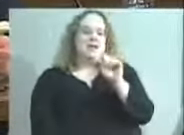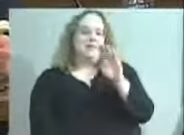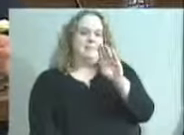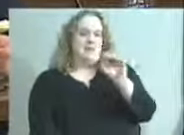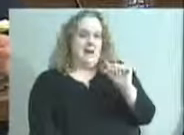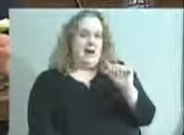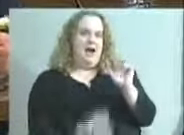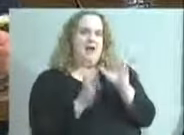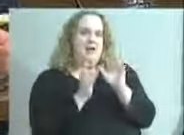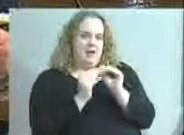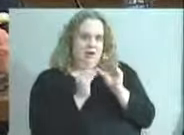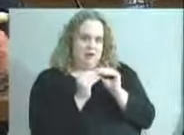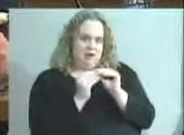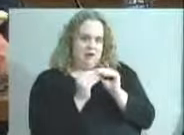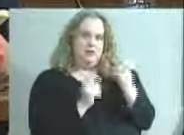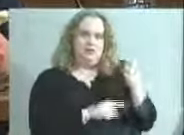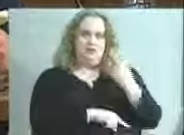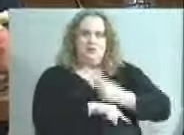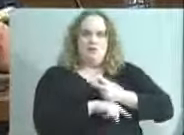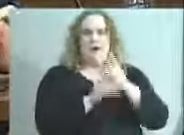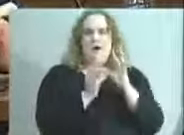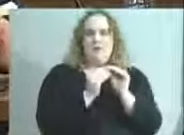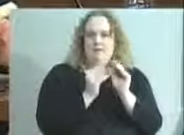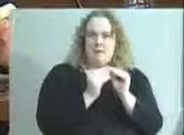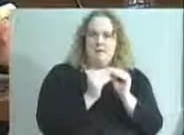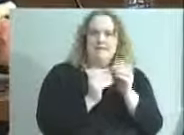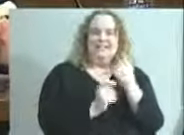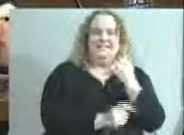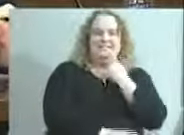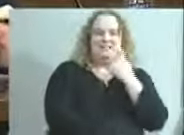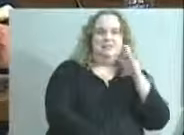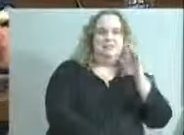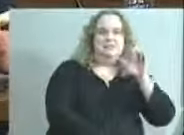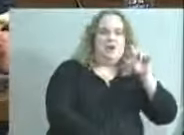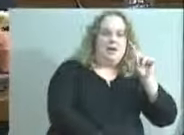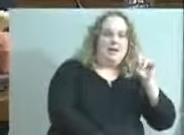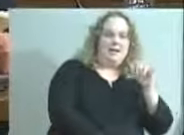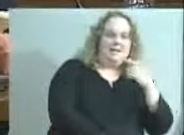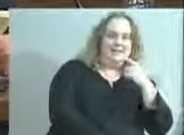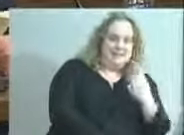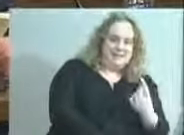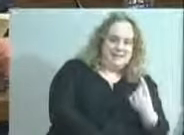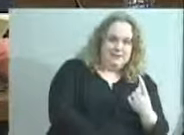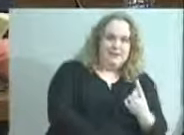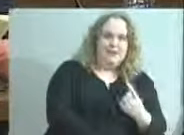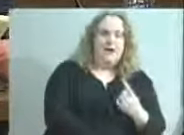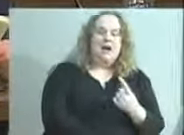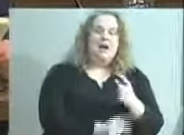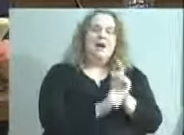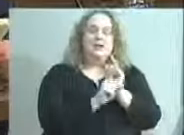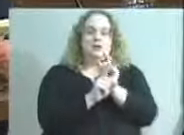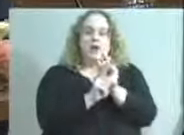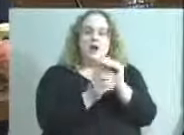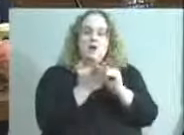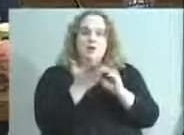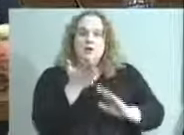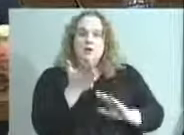conference, a two-day conference that Mr. Brady has talked about. I shadowed a student at Shawnee High School